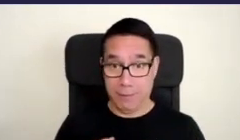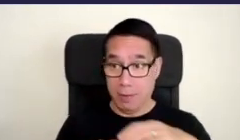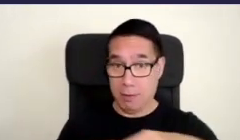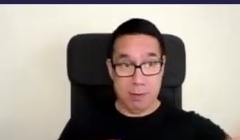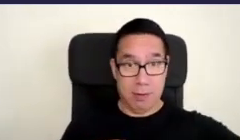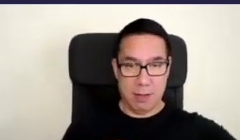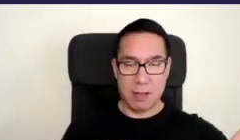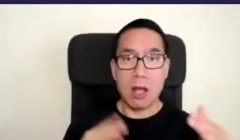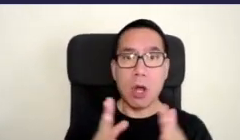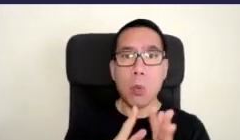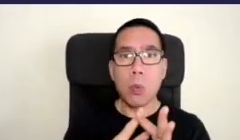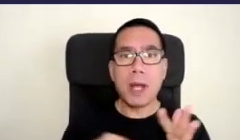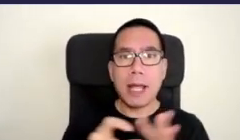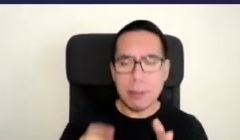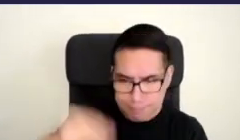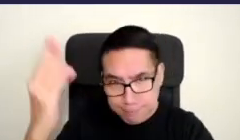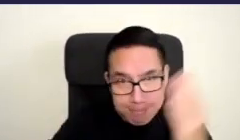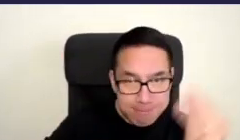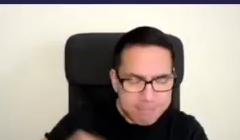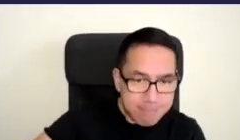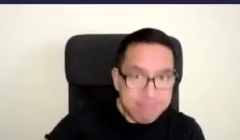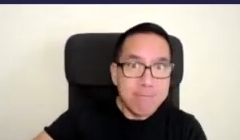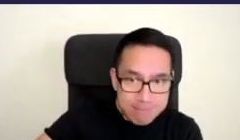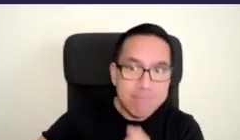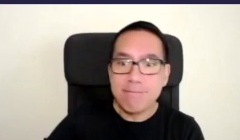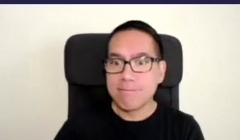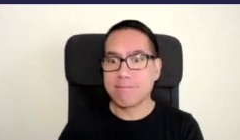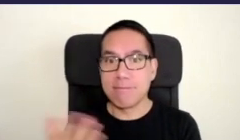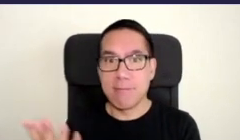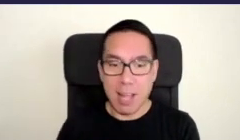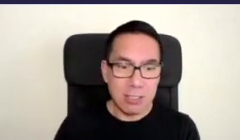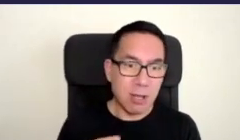voluntarily put logs in and just generally enjoy it